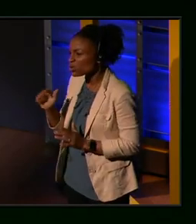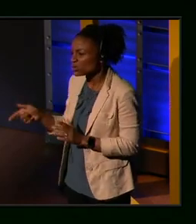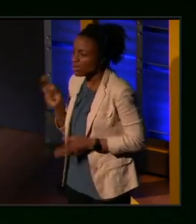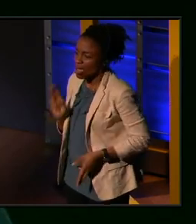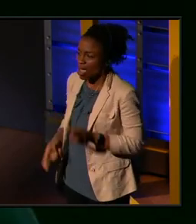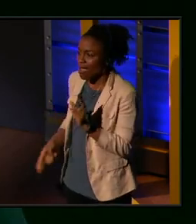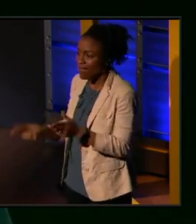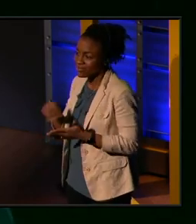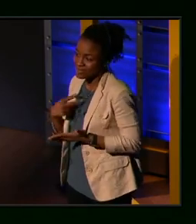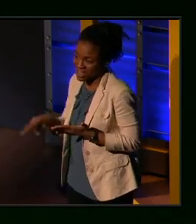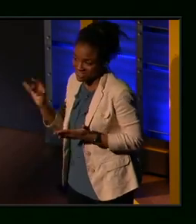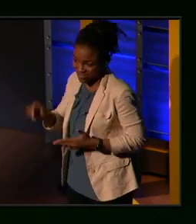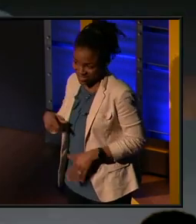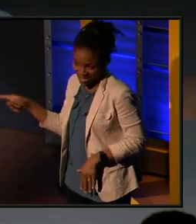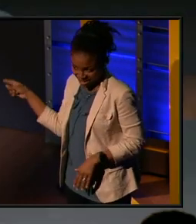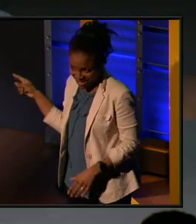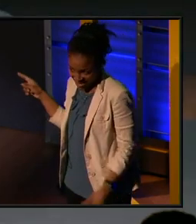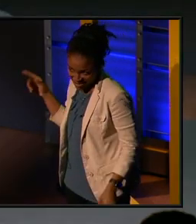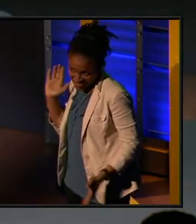And so that's what that was.